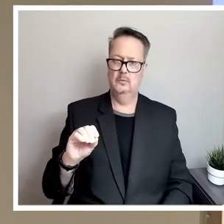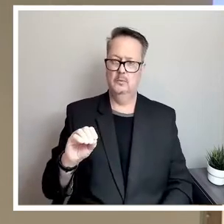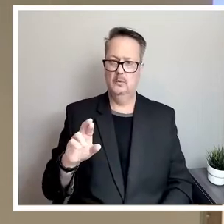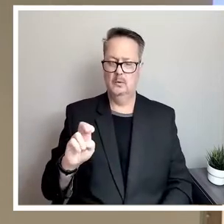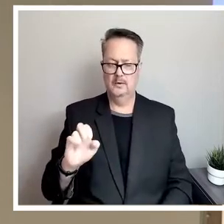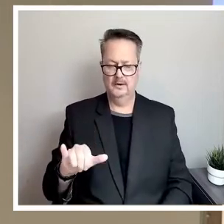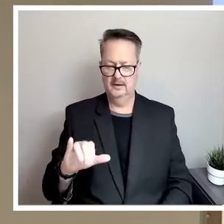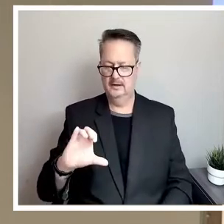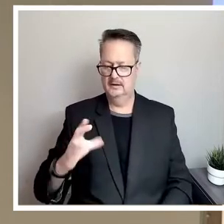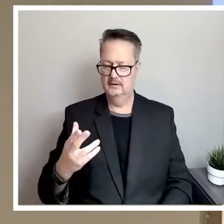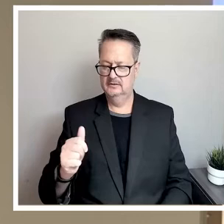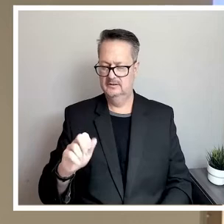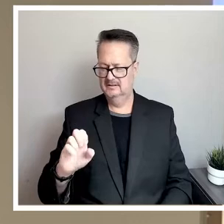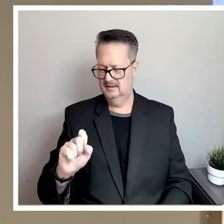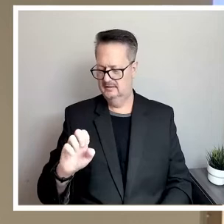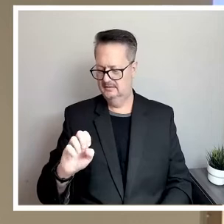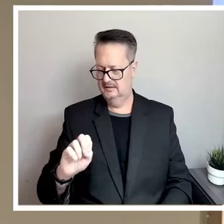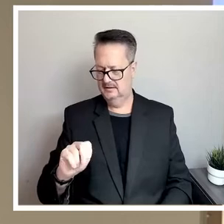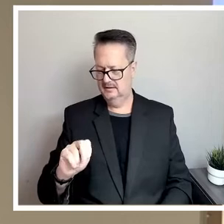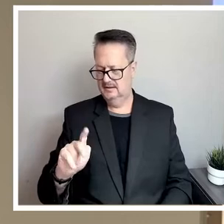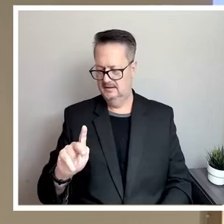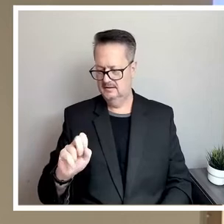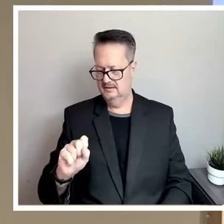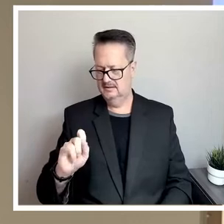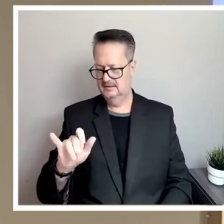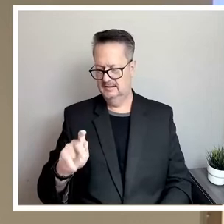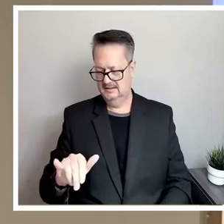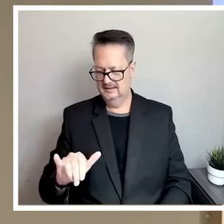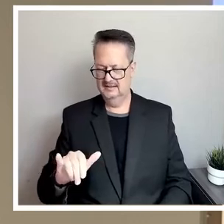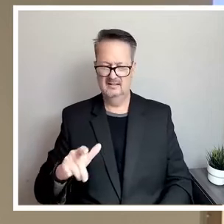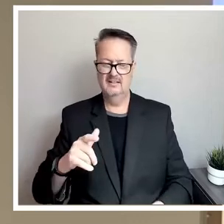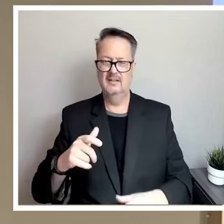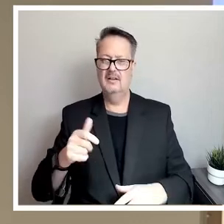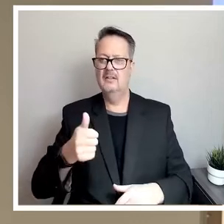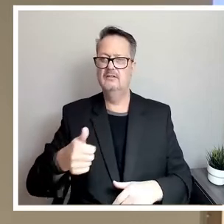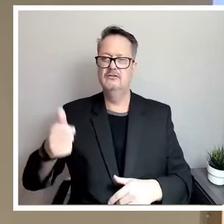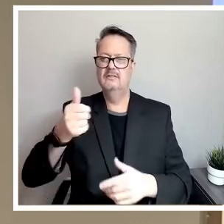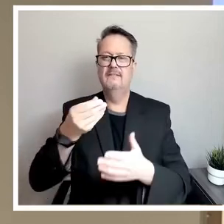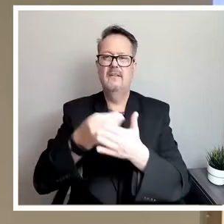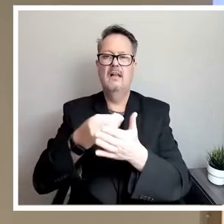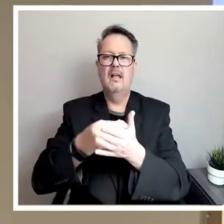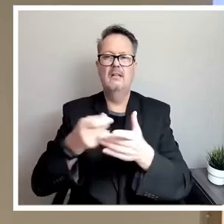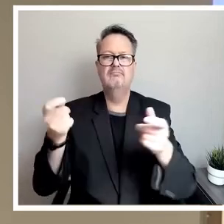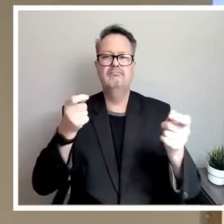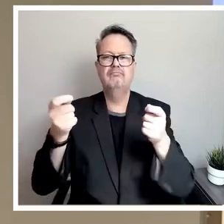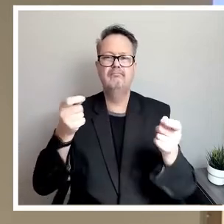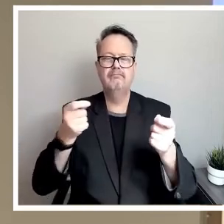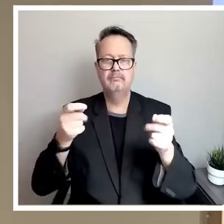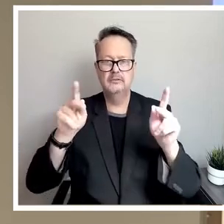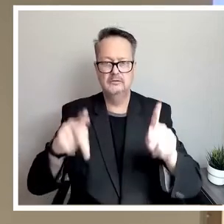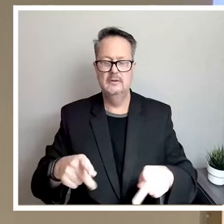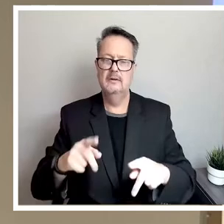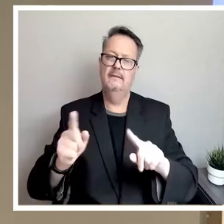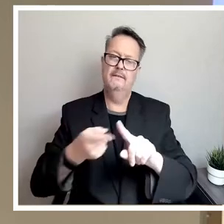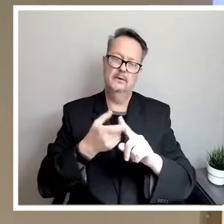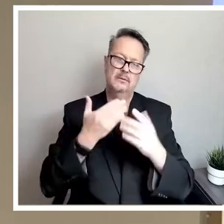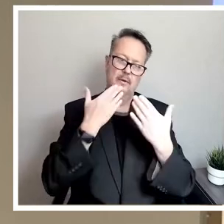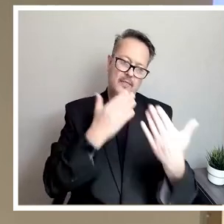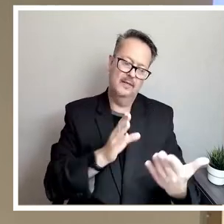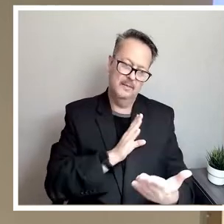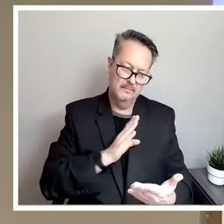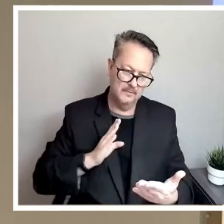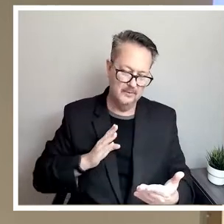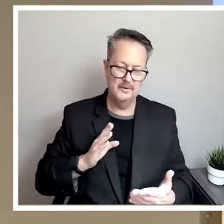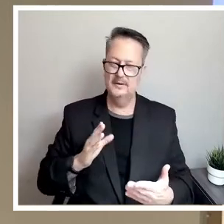Financial Officer, there are a few things I do want to say. First of all, I want to thank the board, you know, here publicly for giving me the